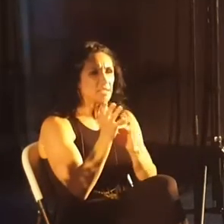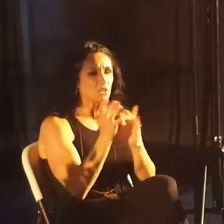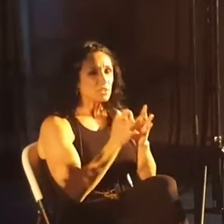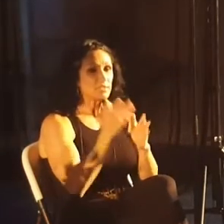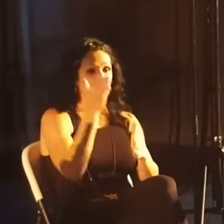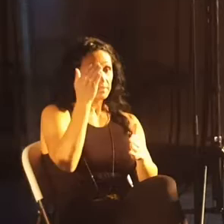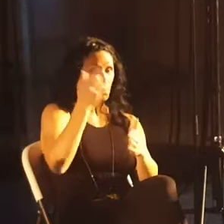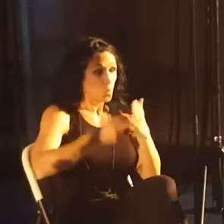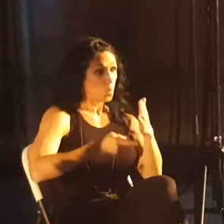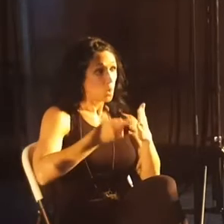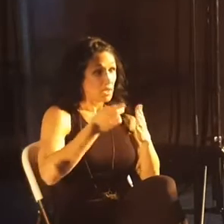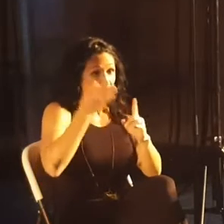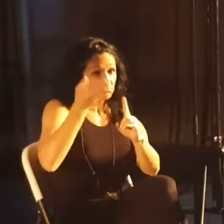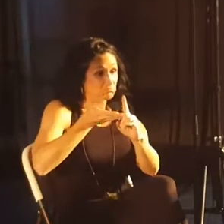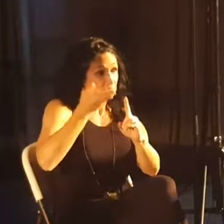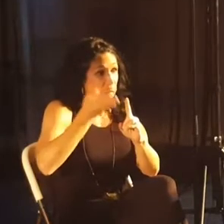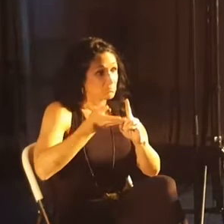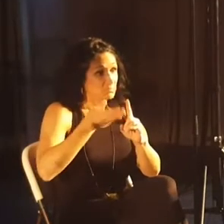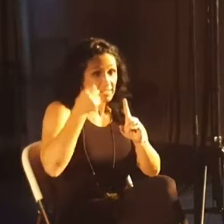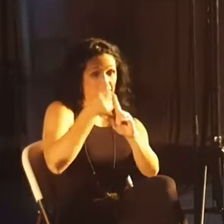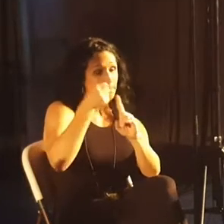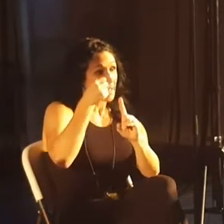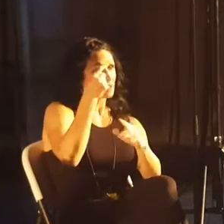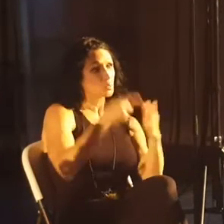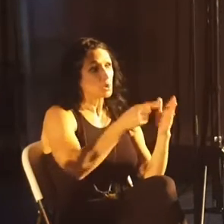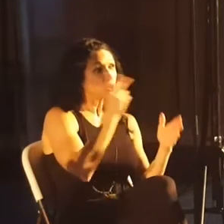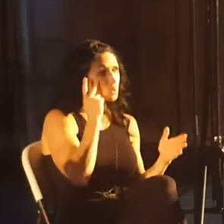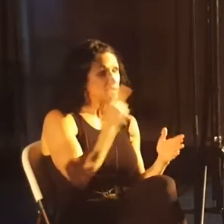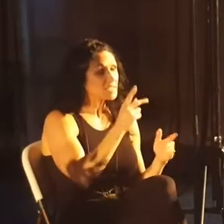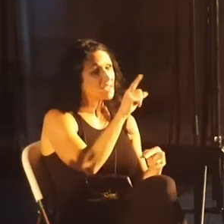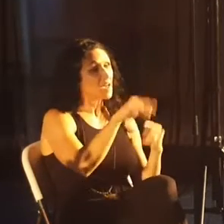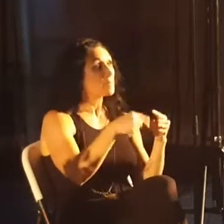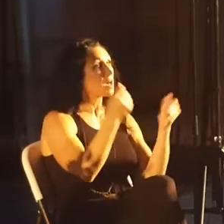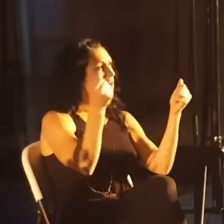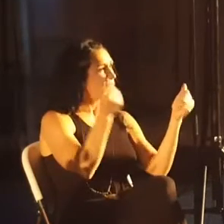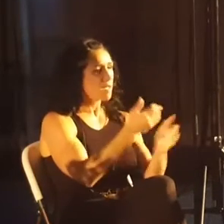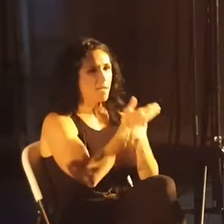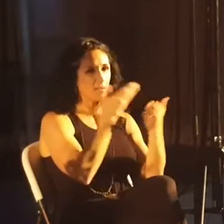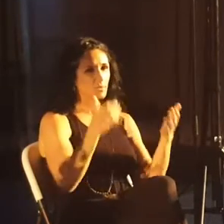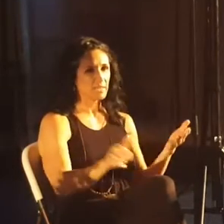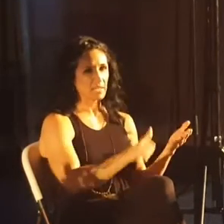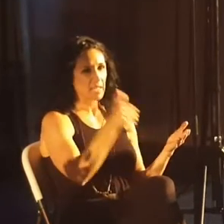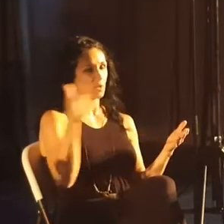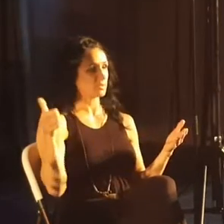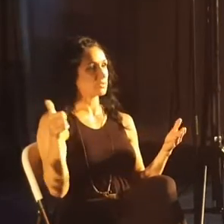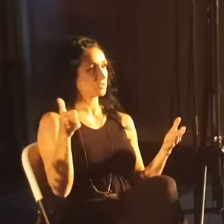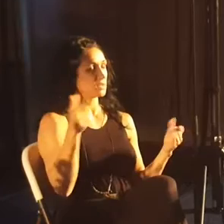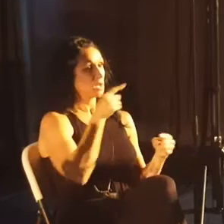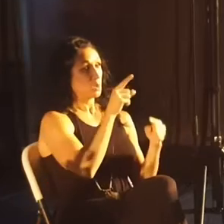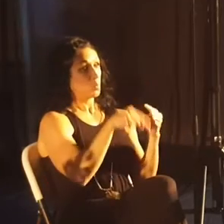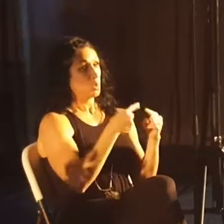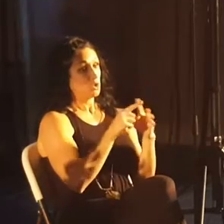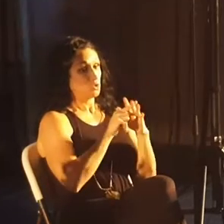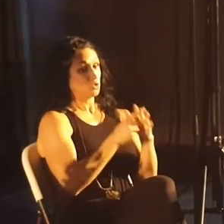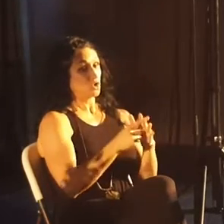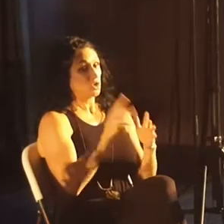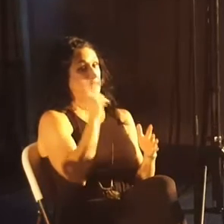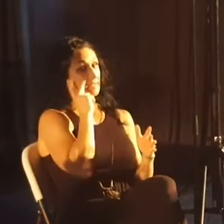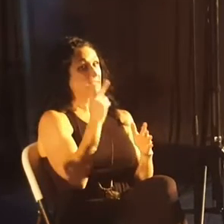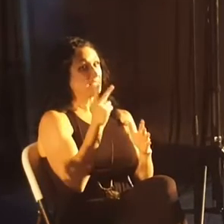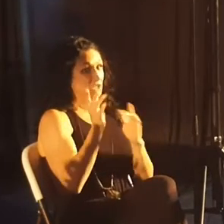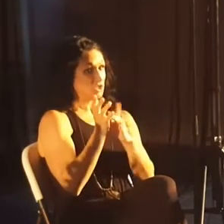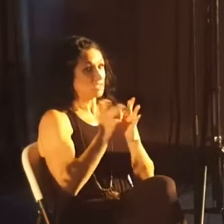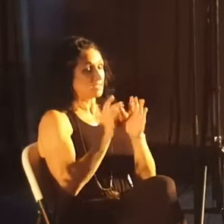in Jesus impacts what you see about everything else. And when you start to see